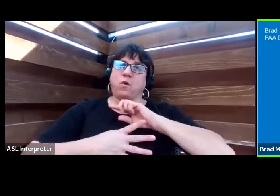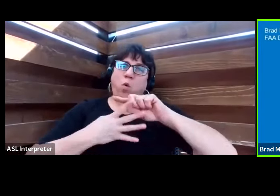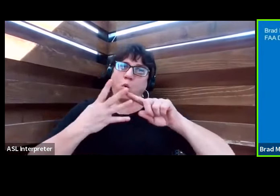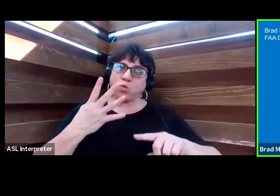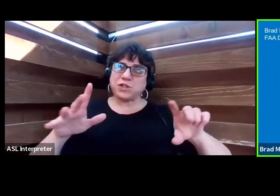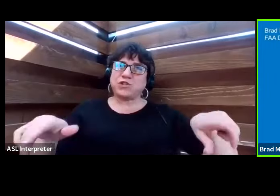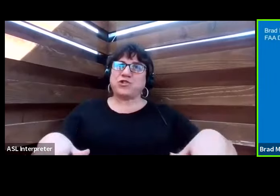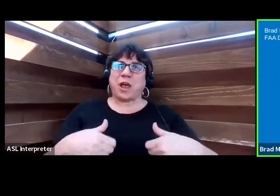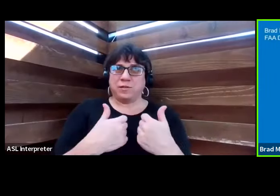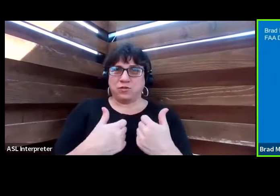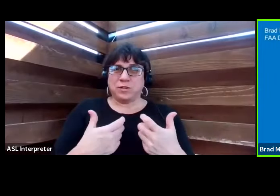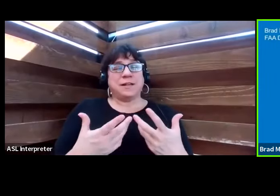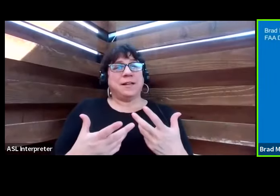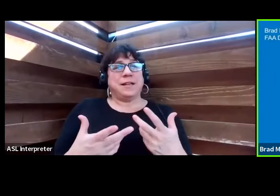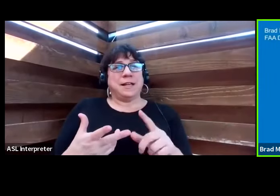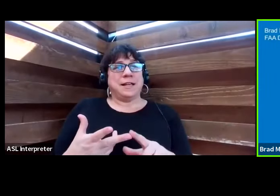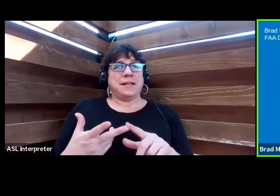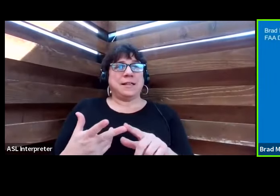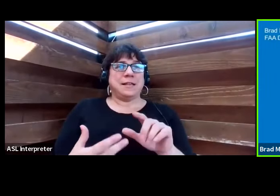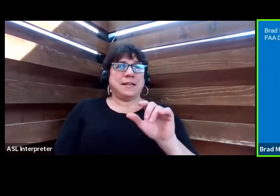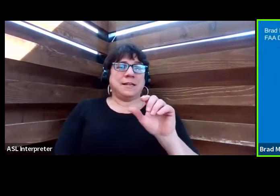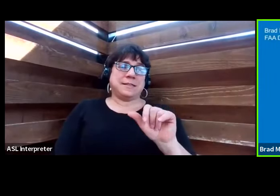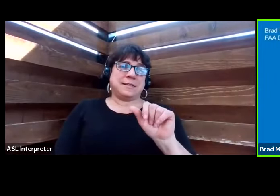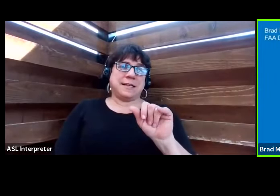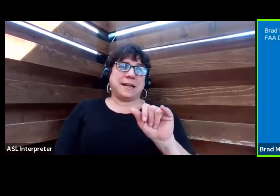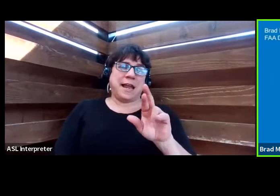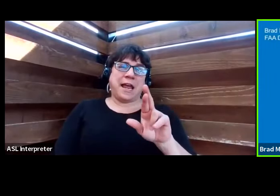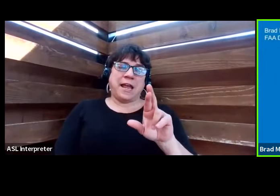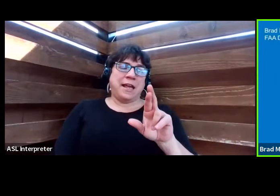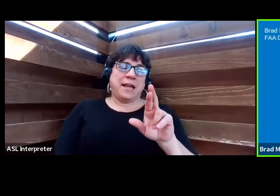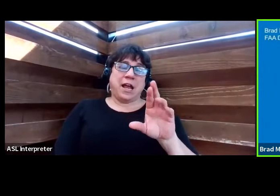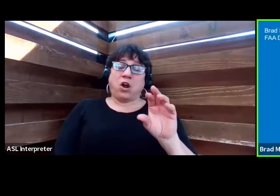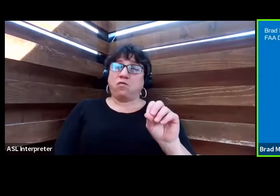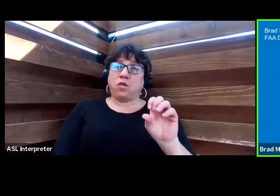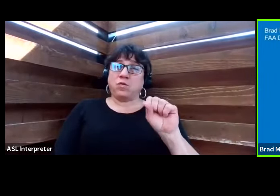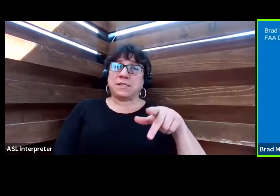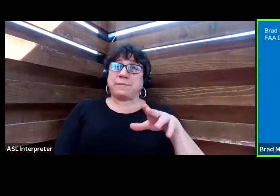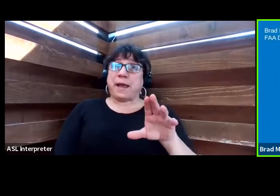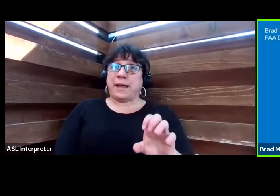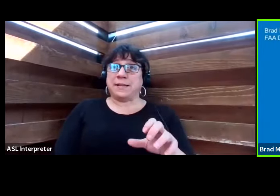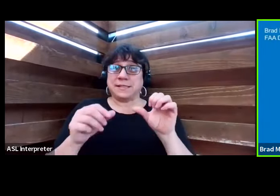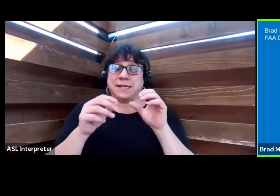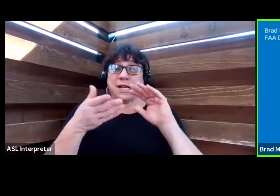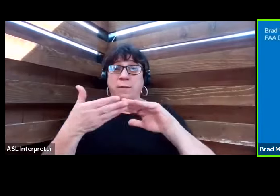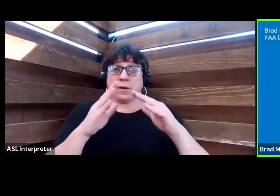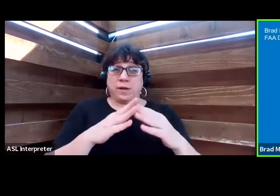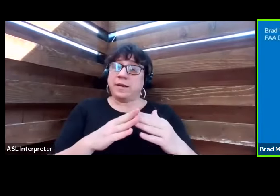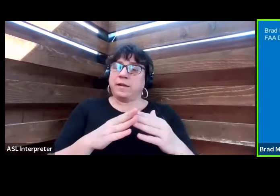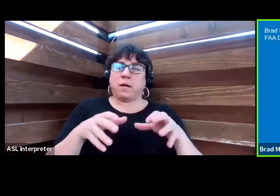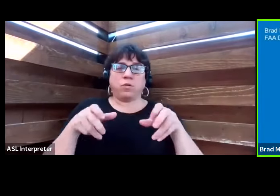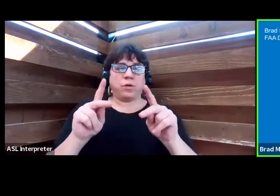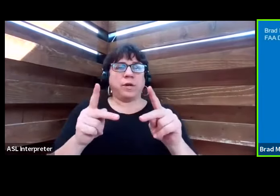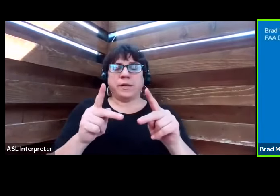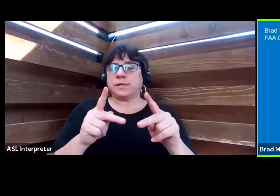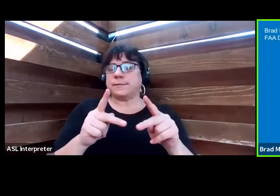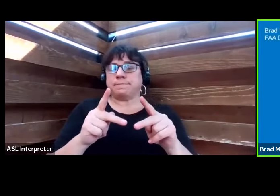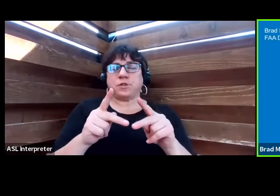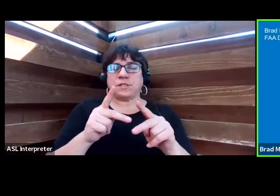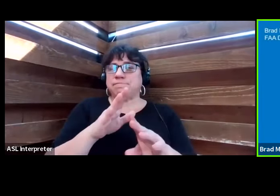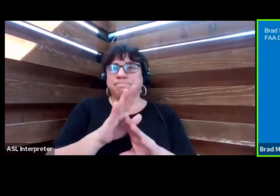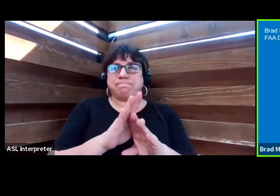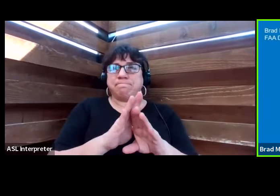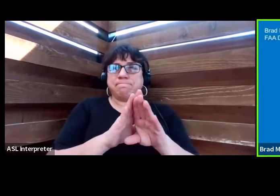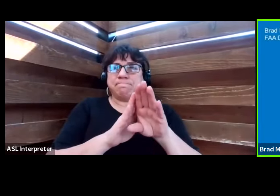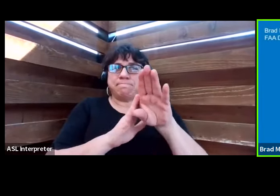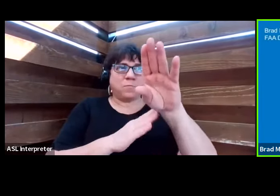Now, as an aerospace community, the opportunities continue to grow. We're working on ways to